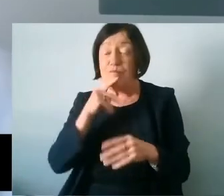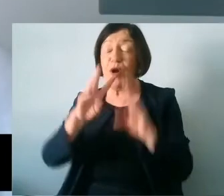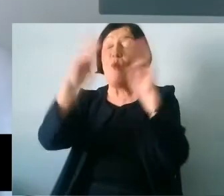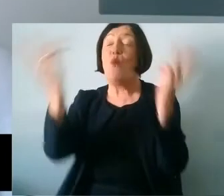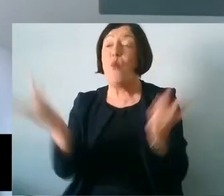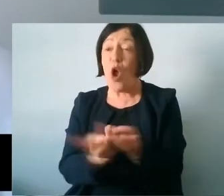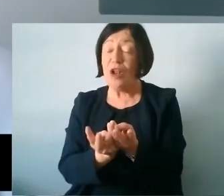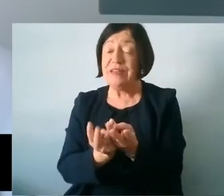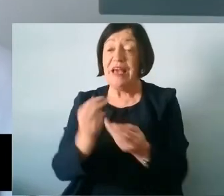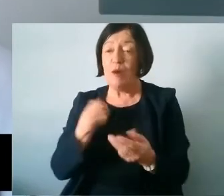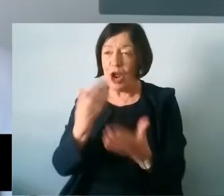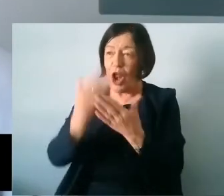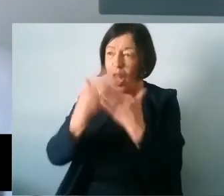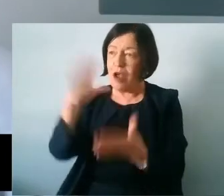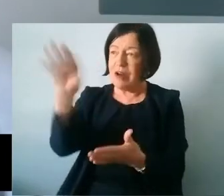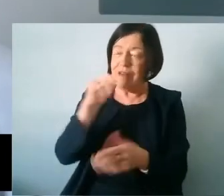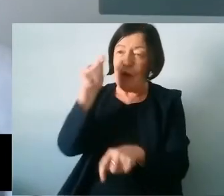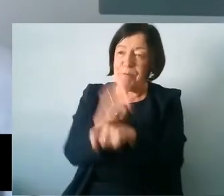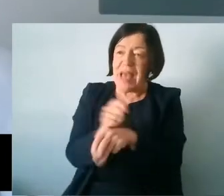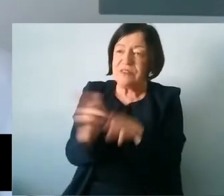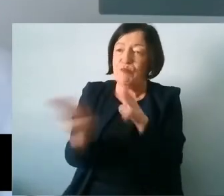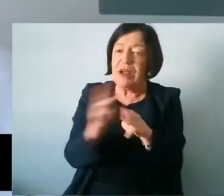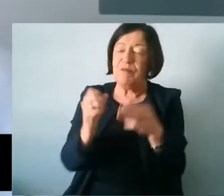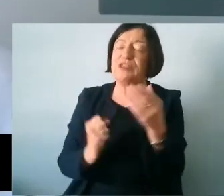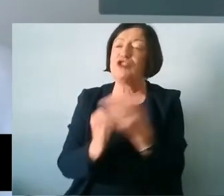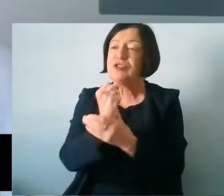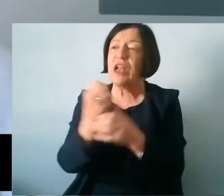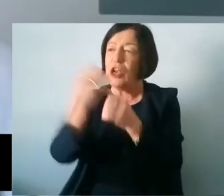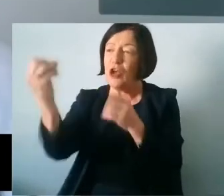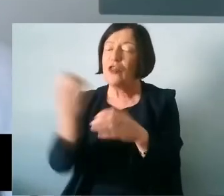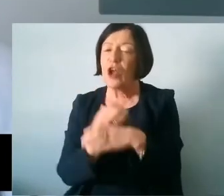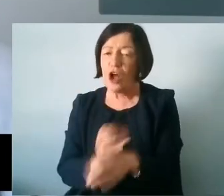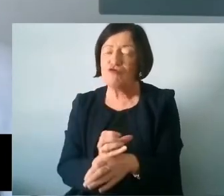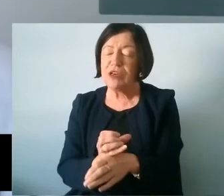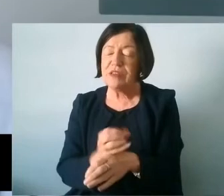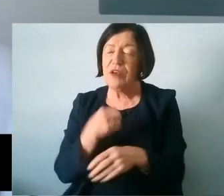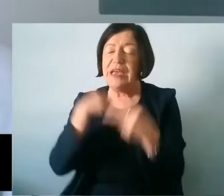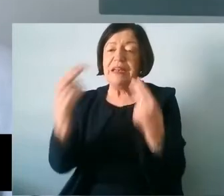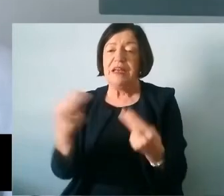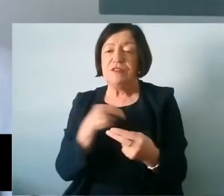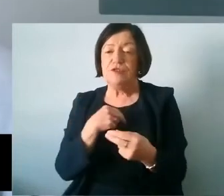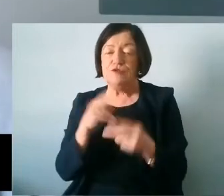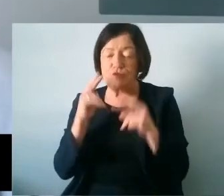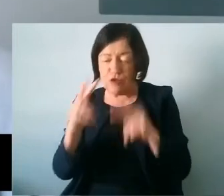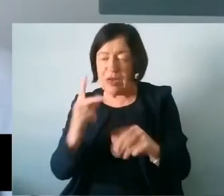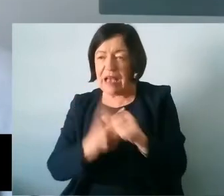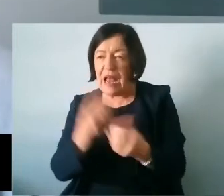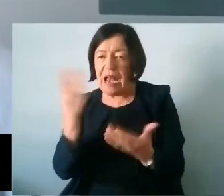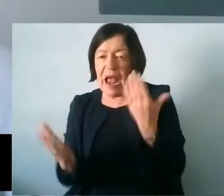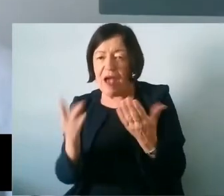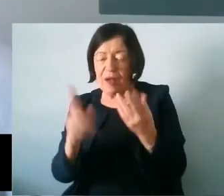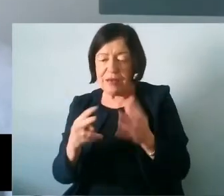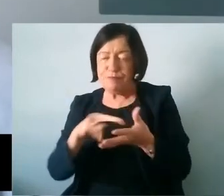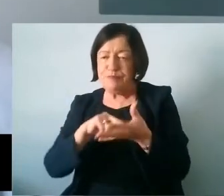and we can learn from best practices that have been successful in other countries. We need to readdress how we measure student success